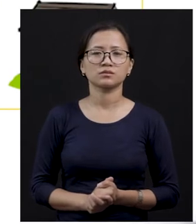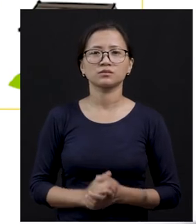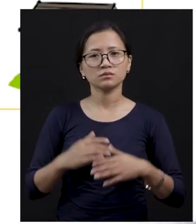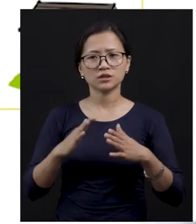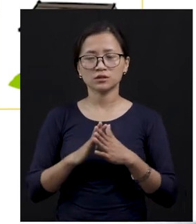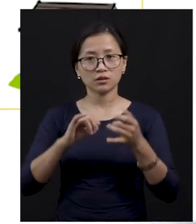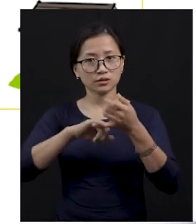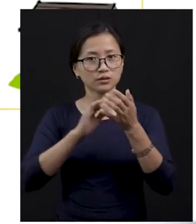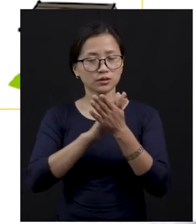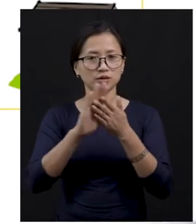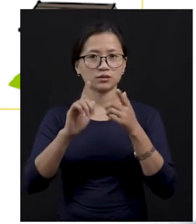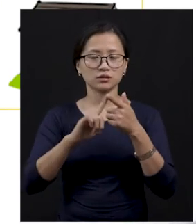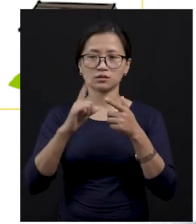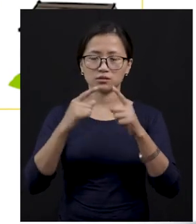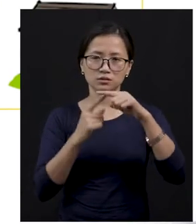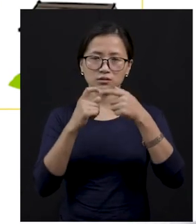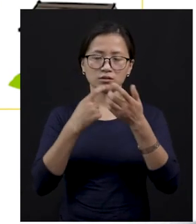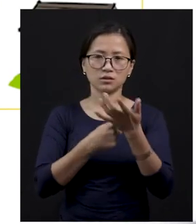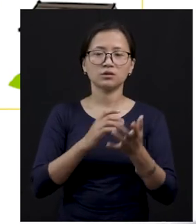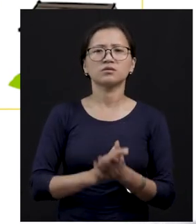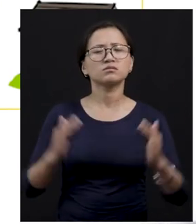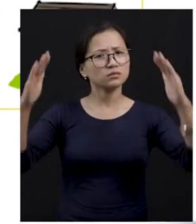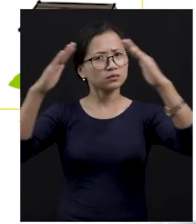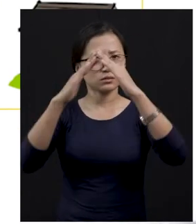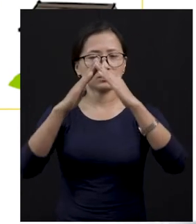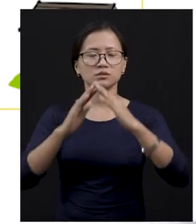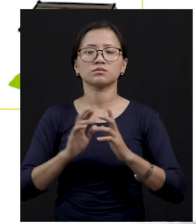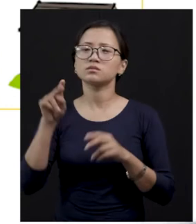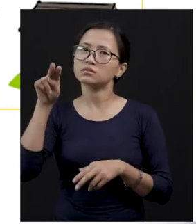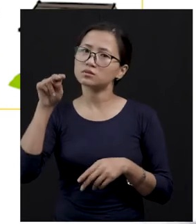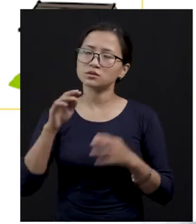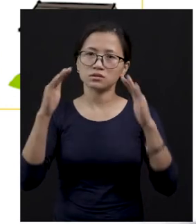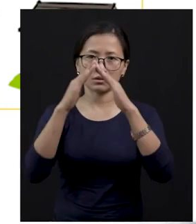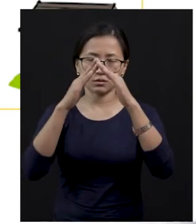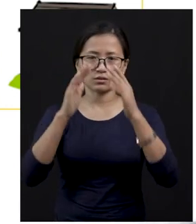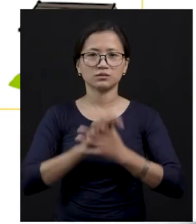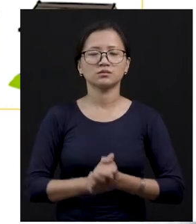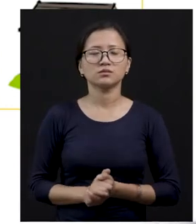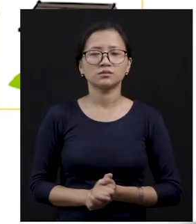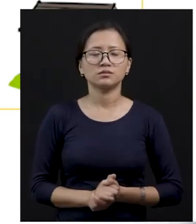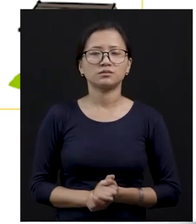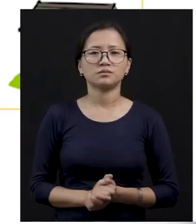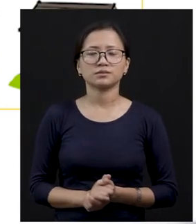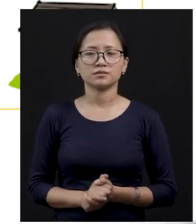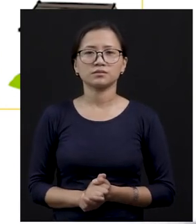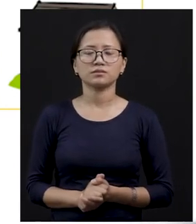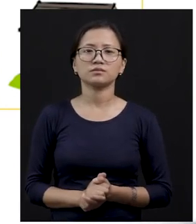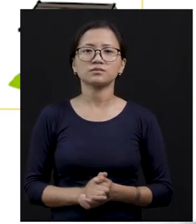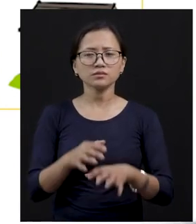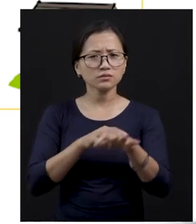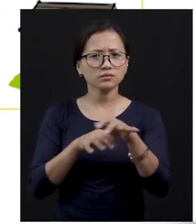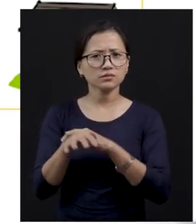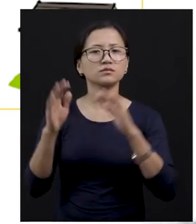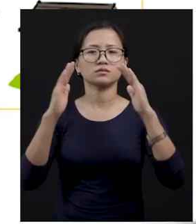house, okay, or a home, the home of animals. They also have different homes, right? Even animals,